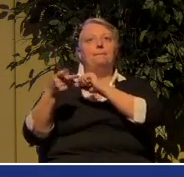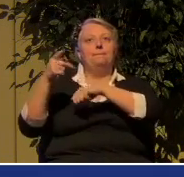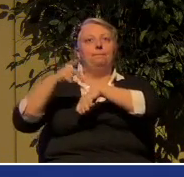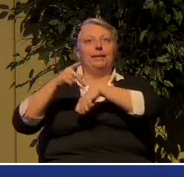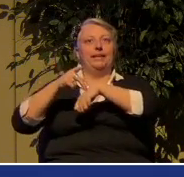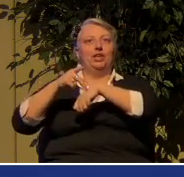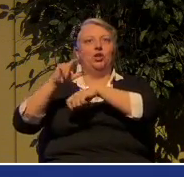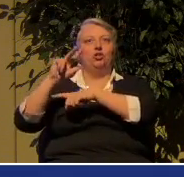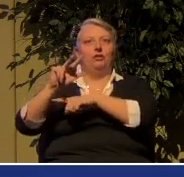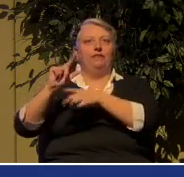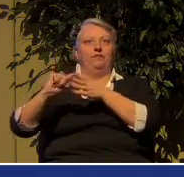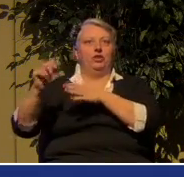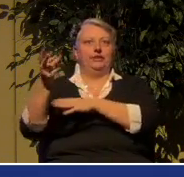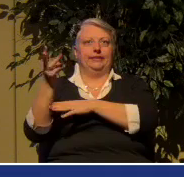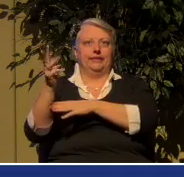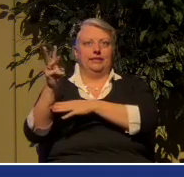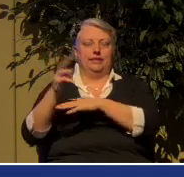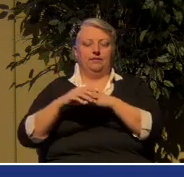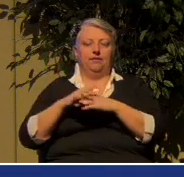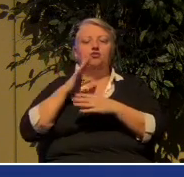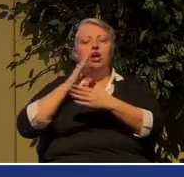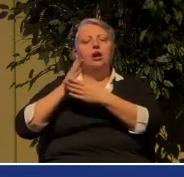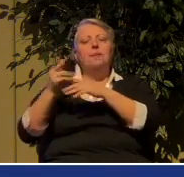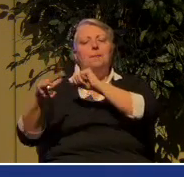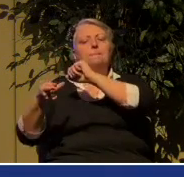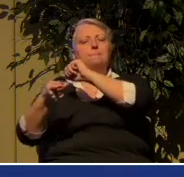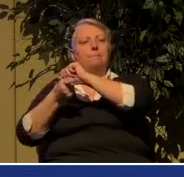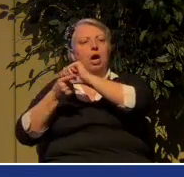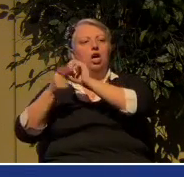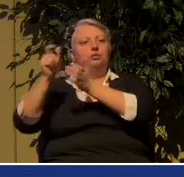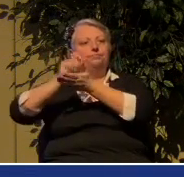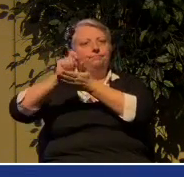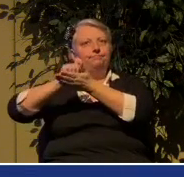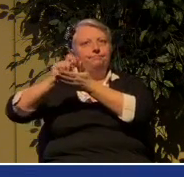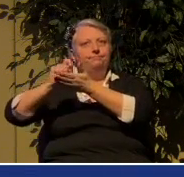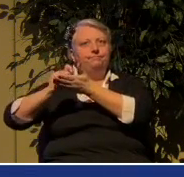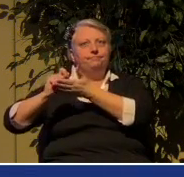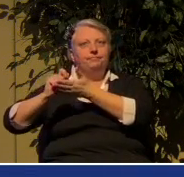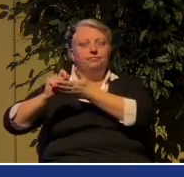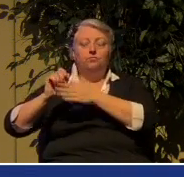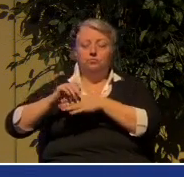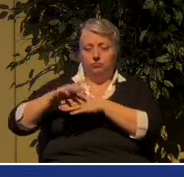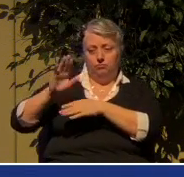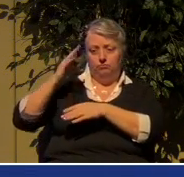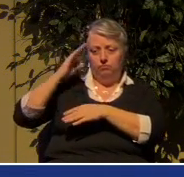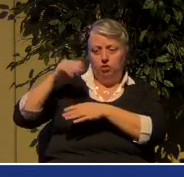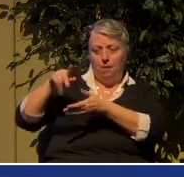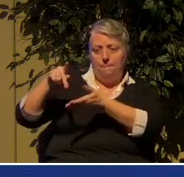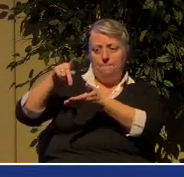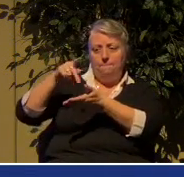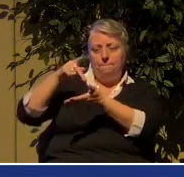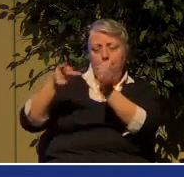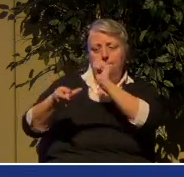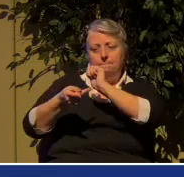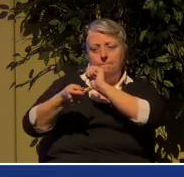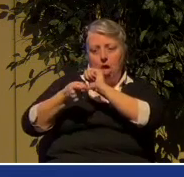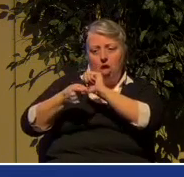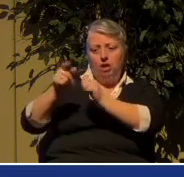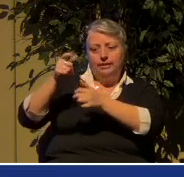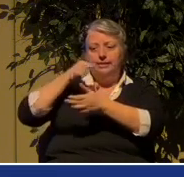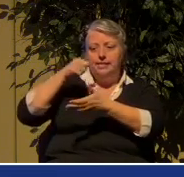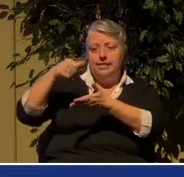Paul's letters. And he says concerning Paul's letters, they contain some things that are hard to understand.